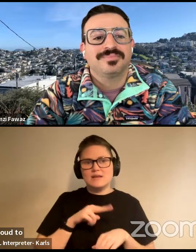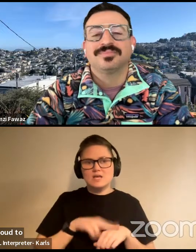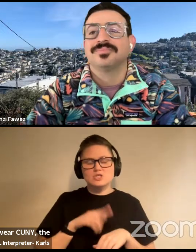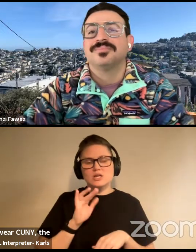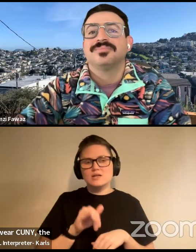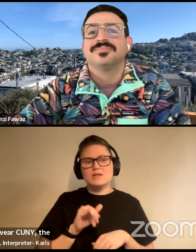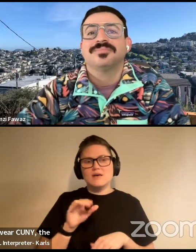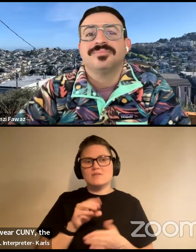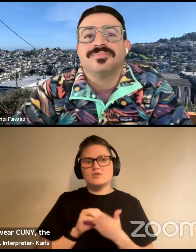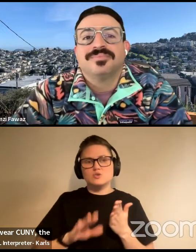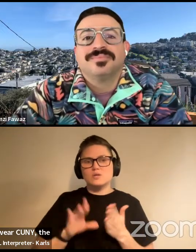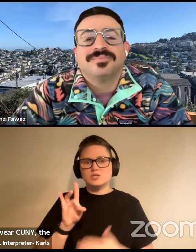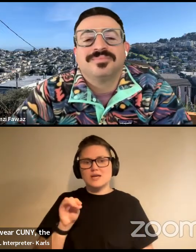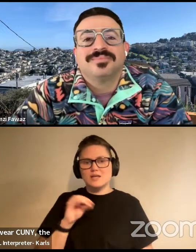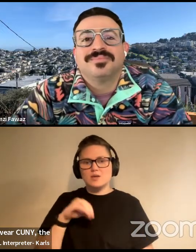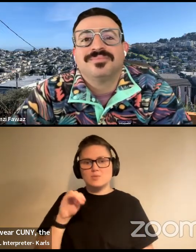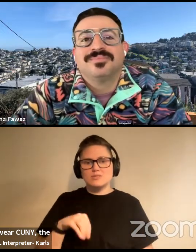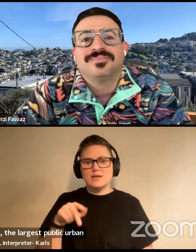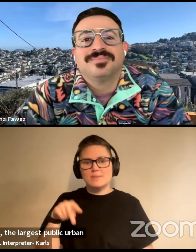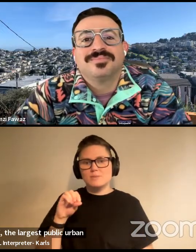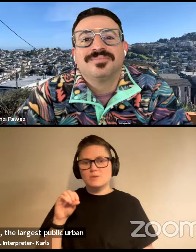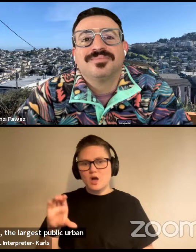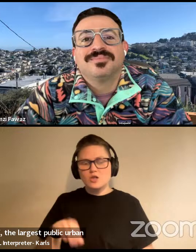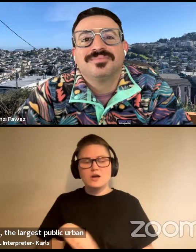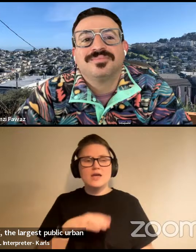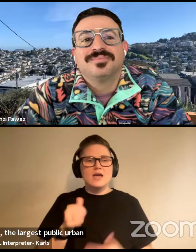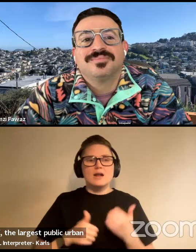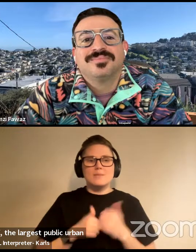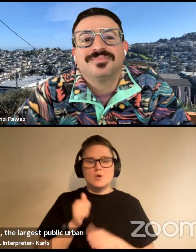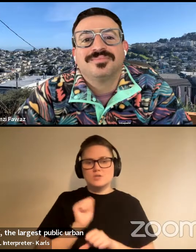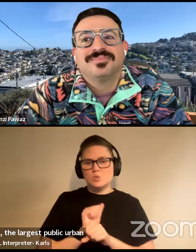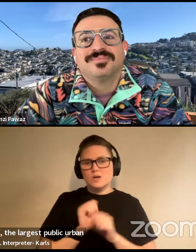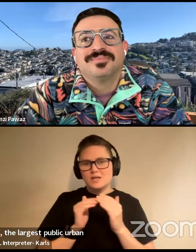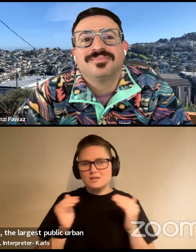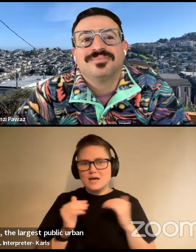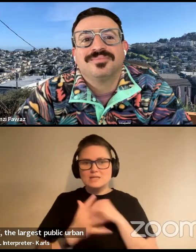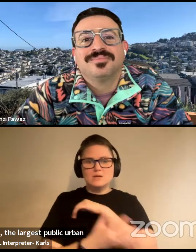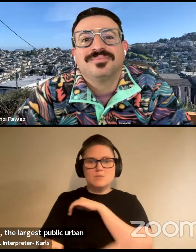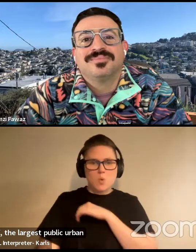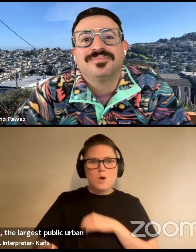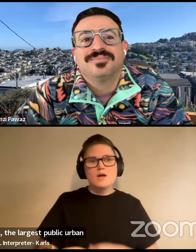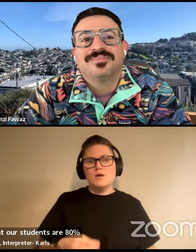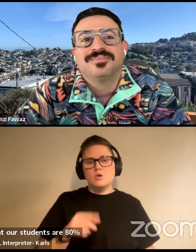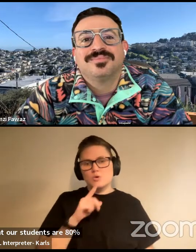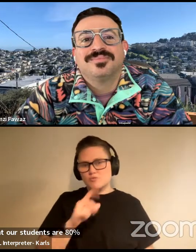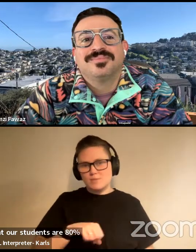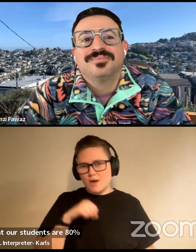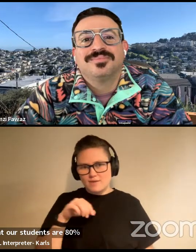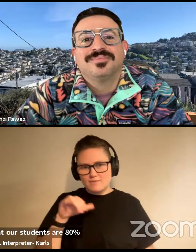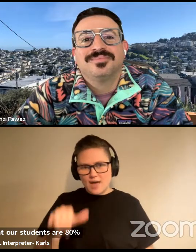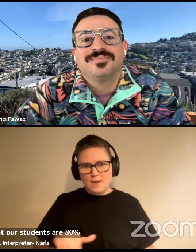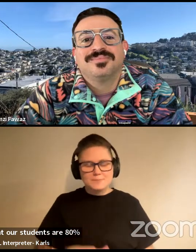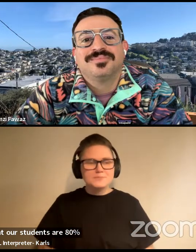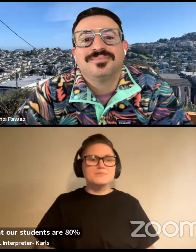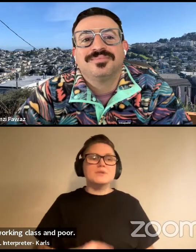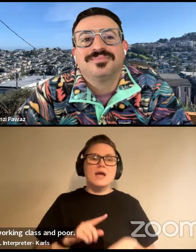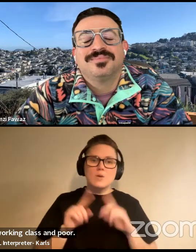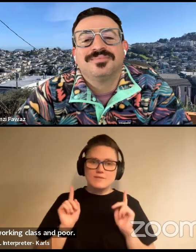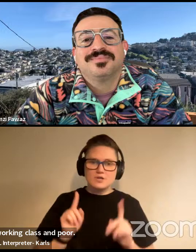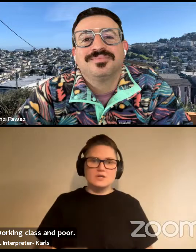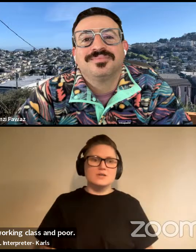are 80% people of color and mostly working class and poor. We were incredibly proud of that. However,